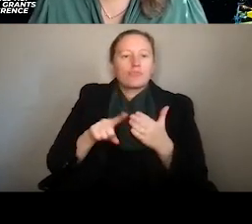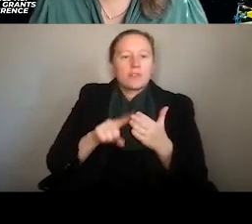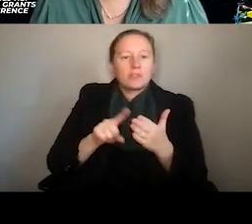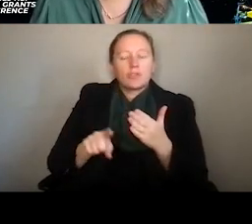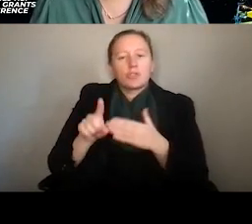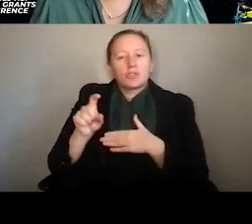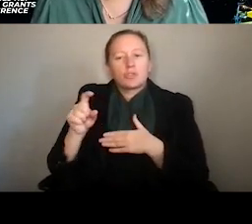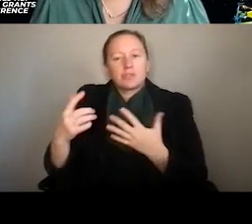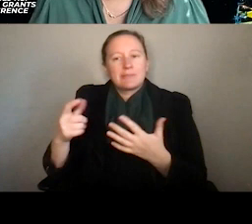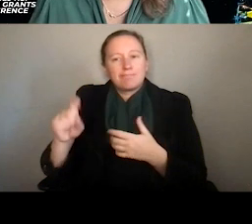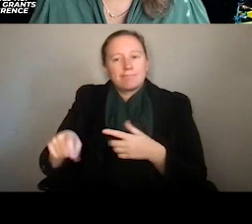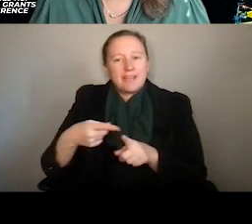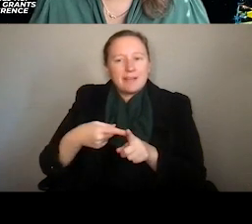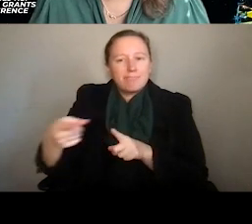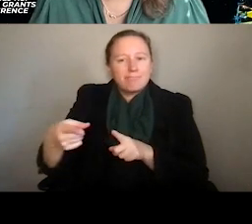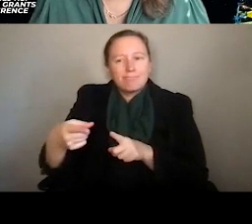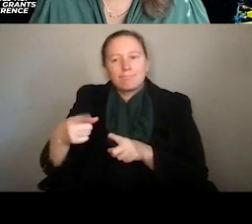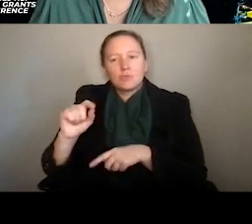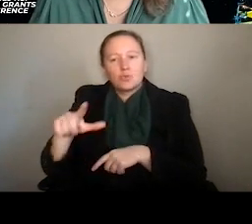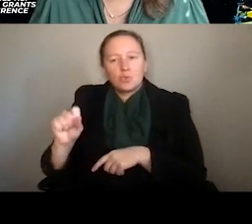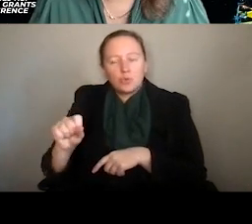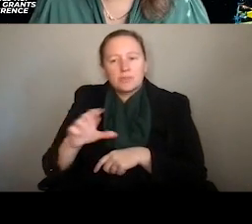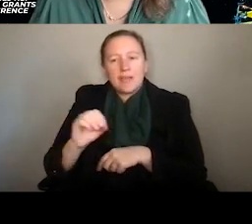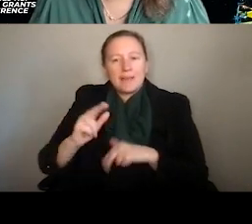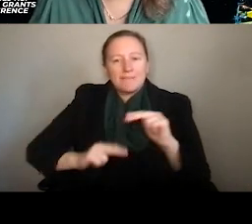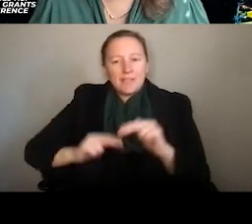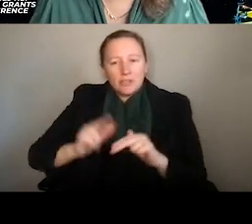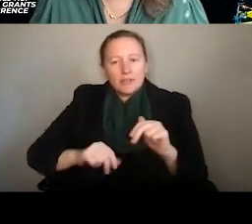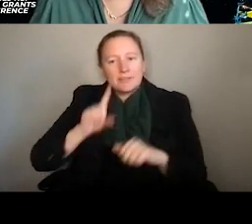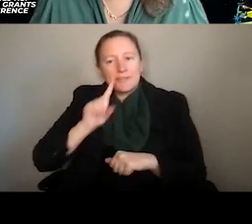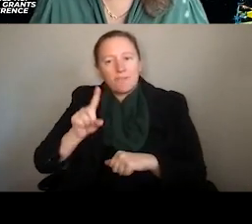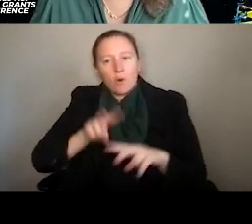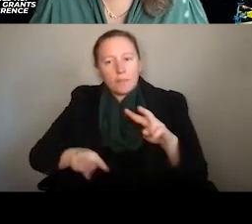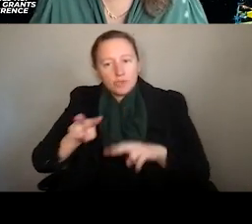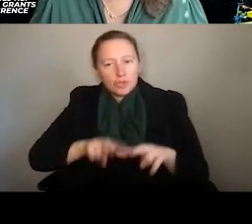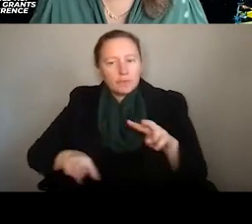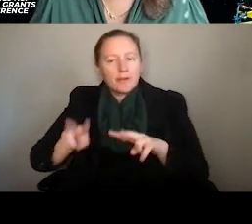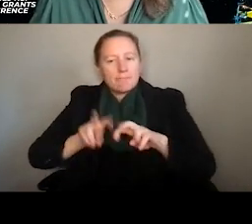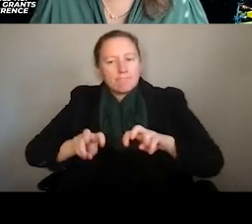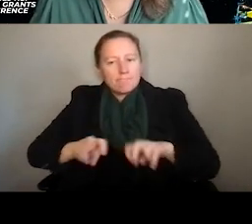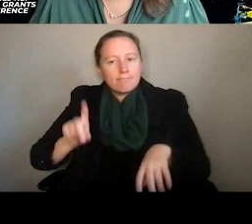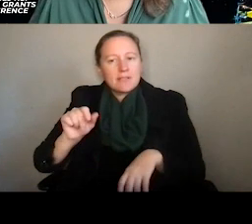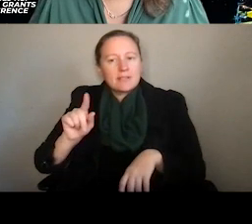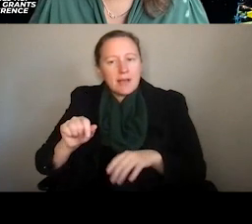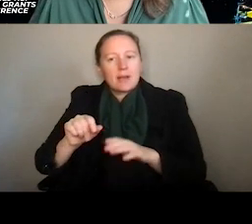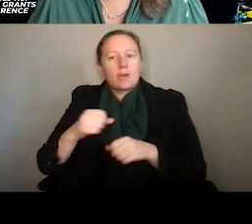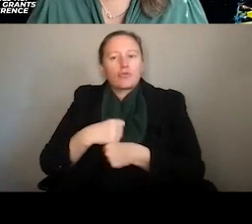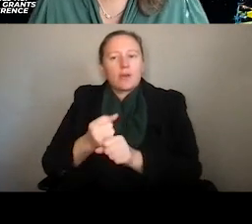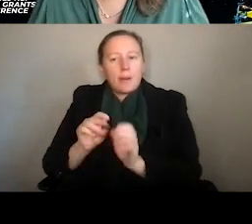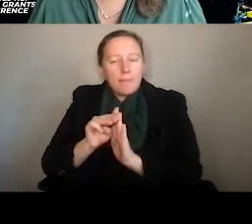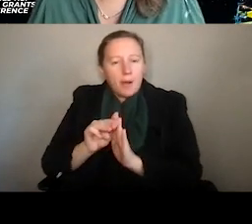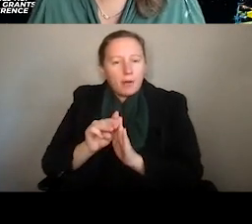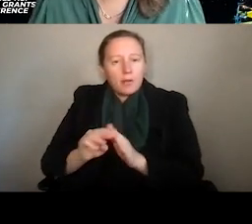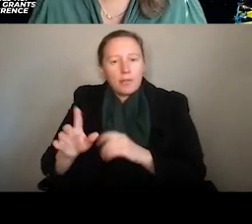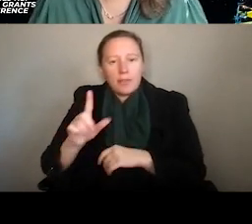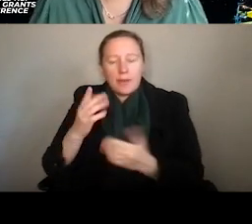specialized tools and facilities for observing, analyzing data, modeling that might be too